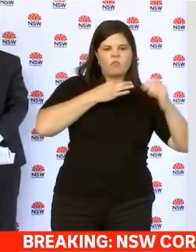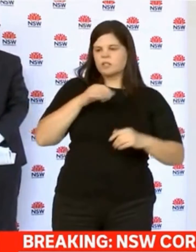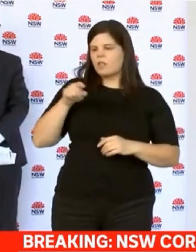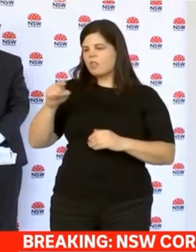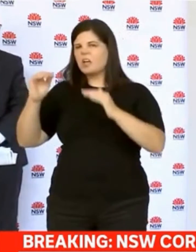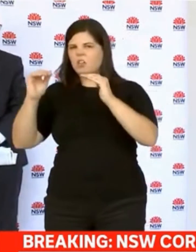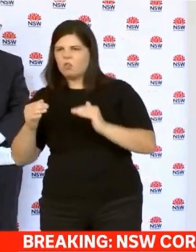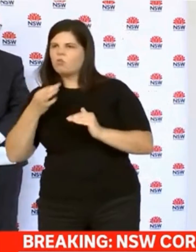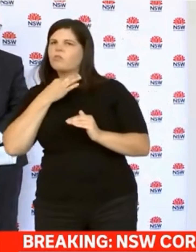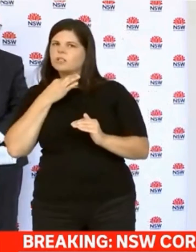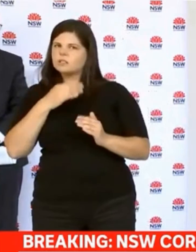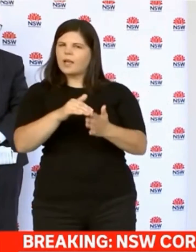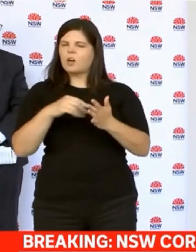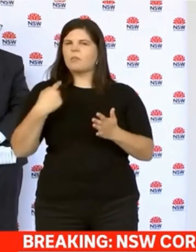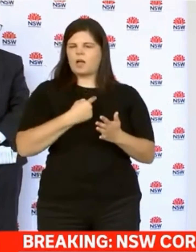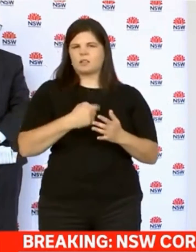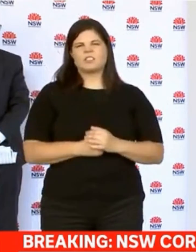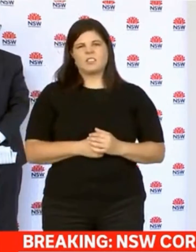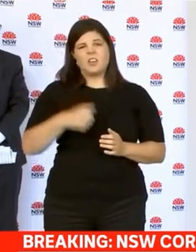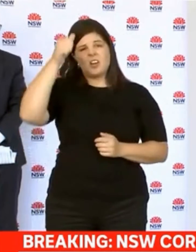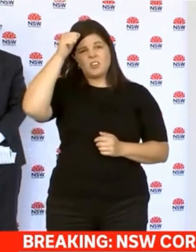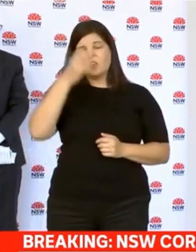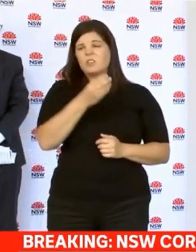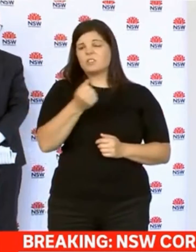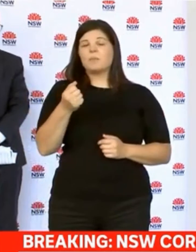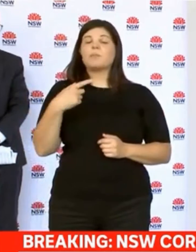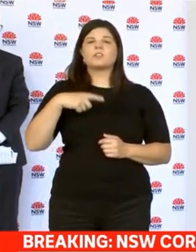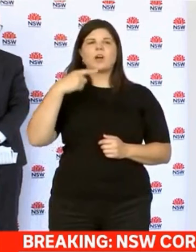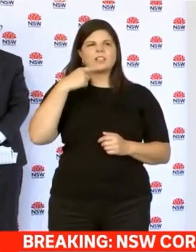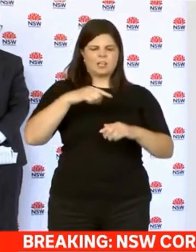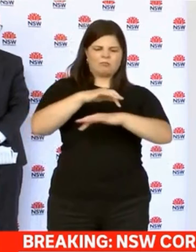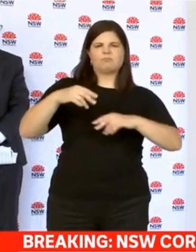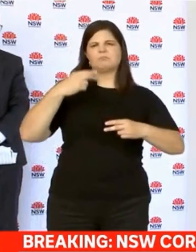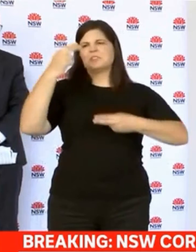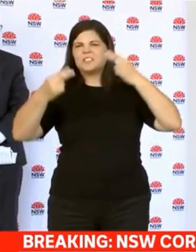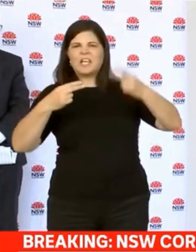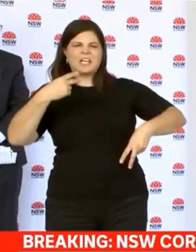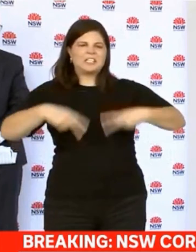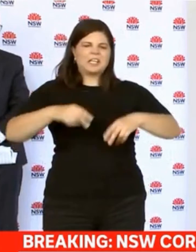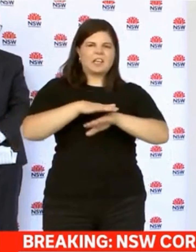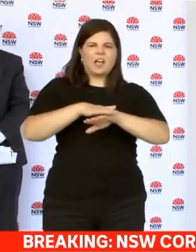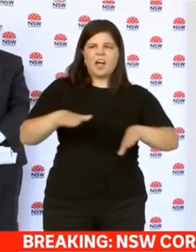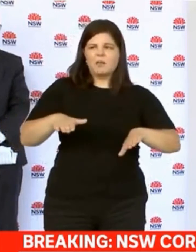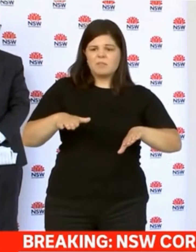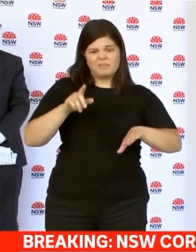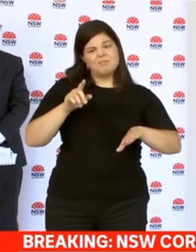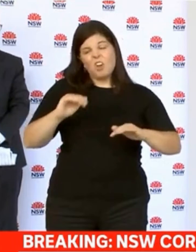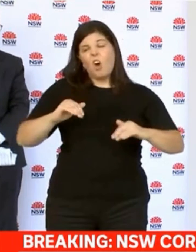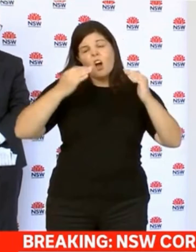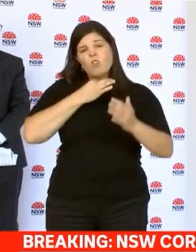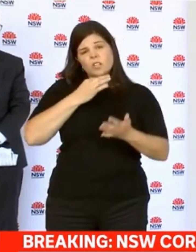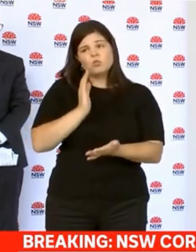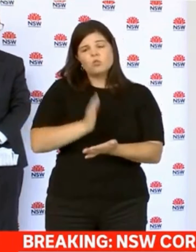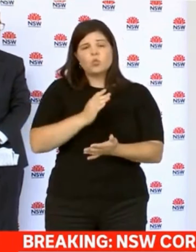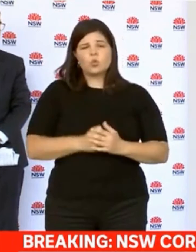And I know that sometimes people gave us a bit of a hard time, especially me when I said no mingling, no singing, no dancing, but we know they're super-spreading events.